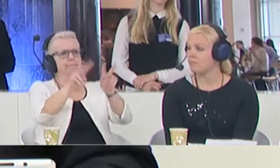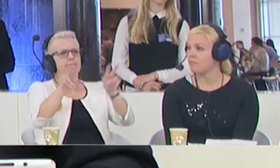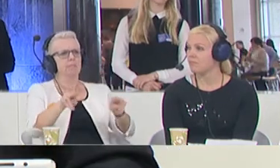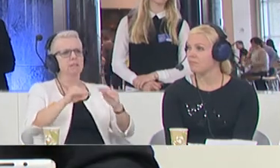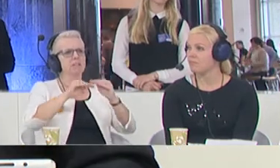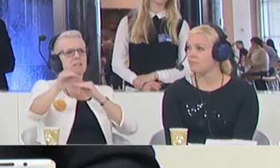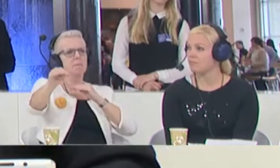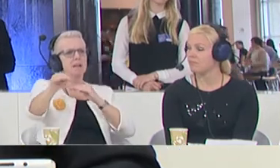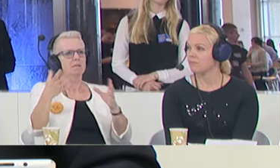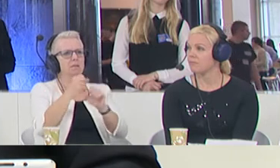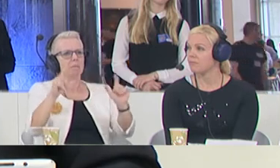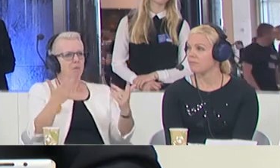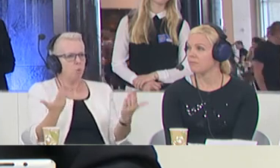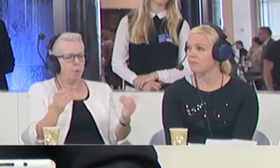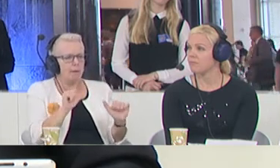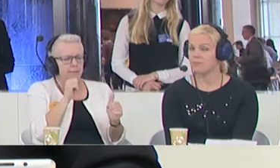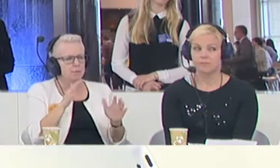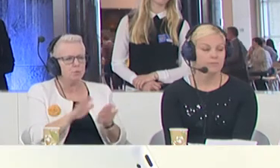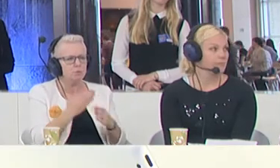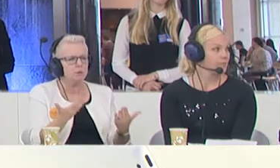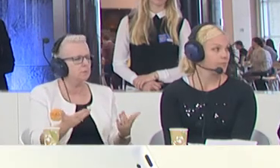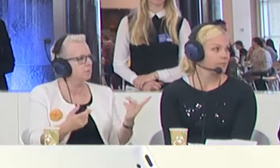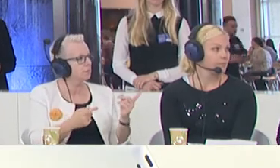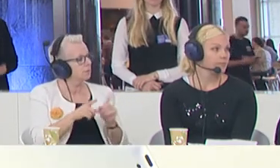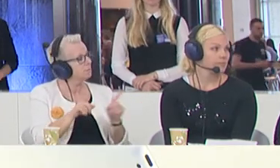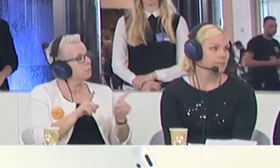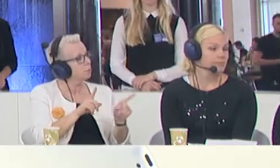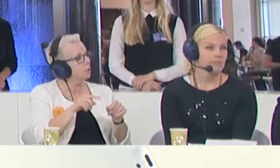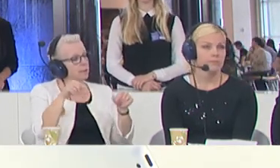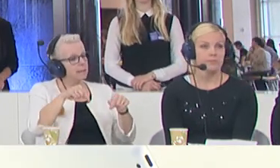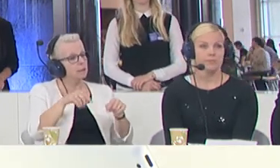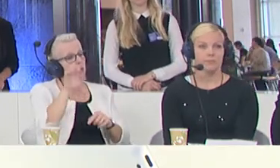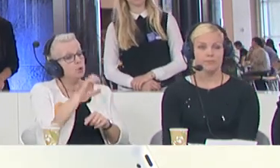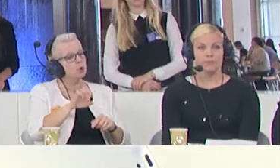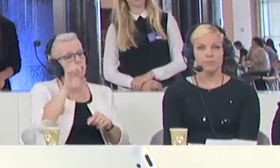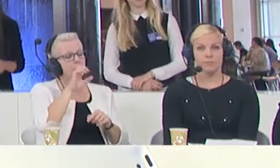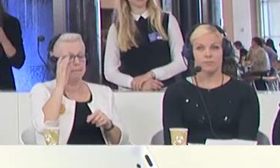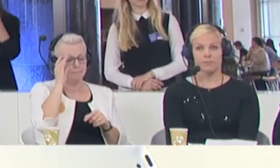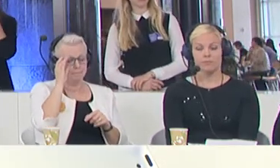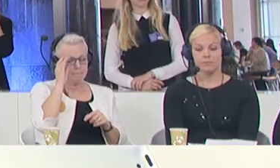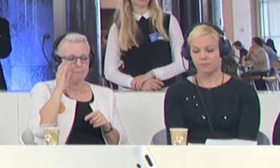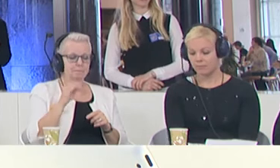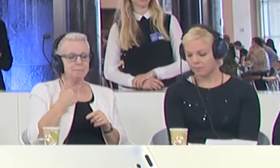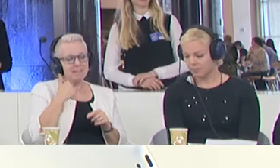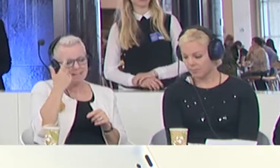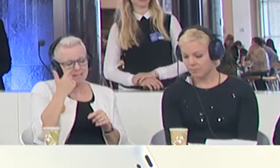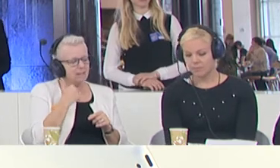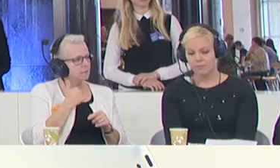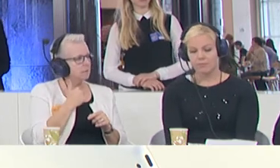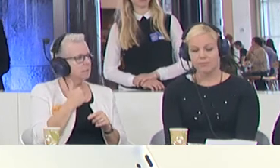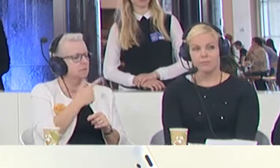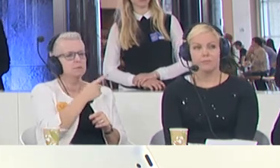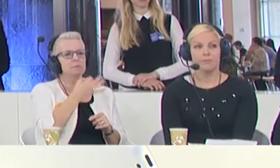stabilized society again. Why is that? You mean here in the European context? think that we were